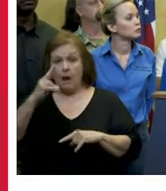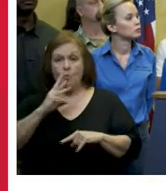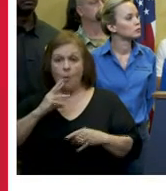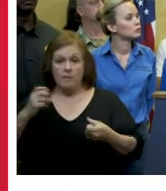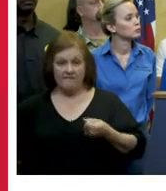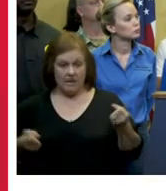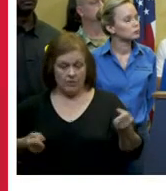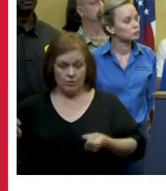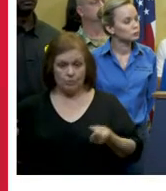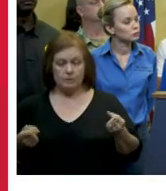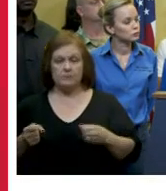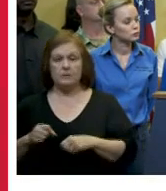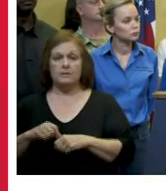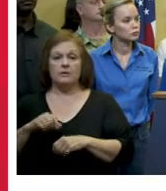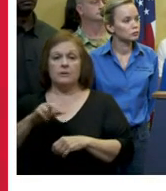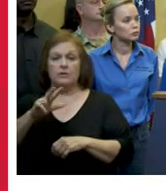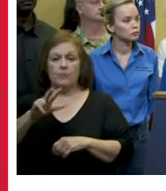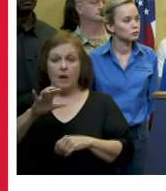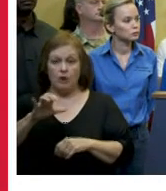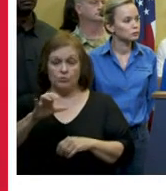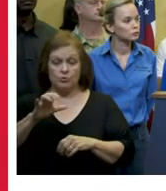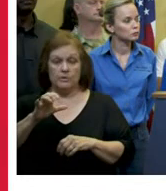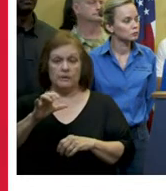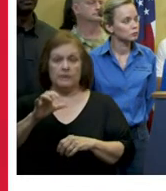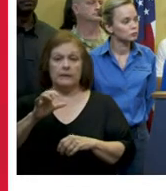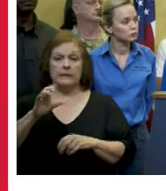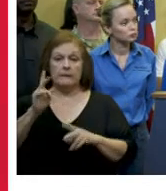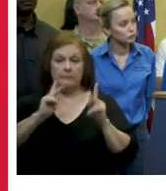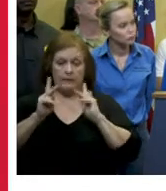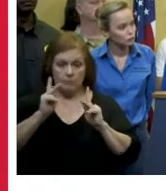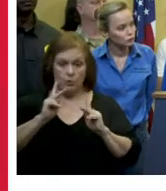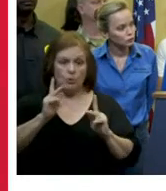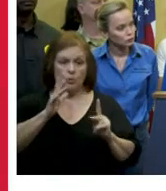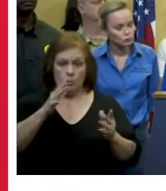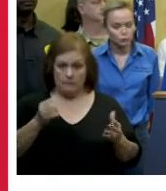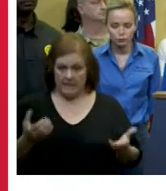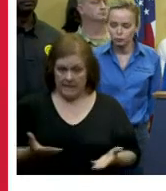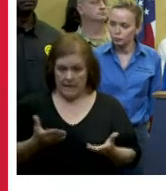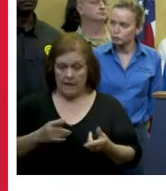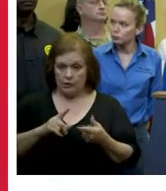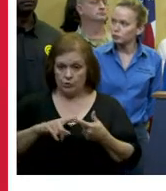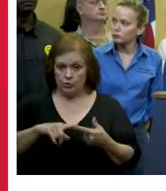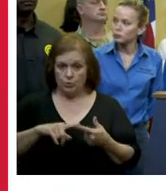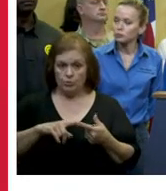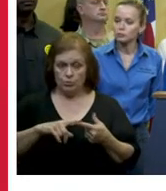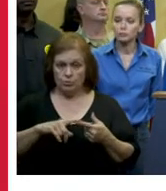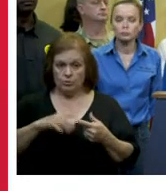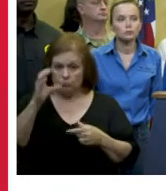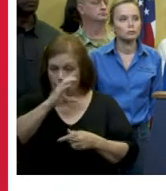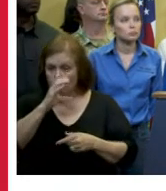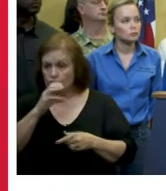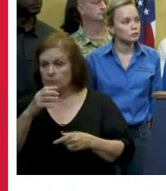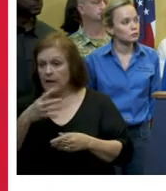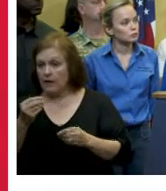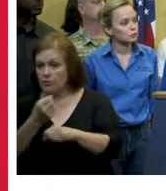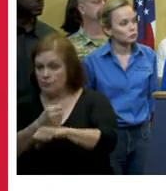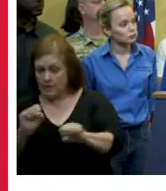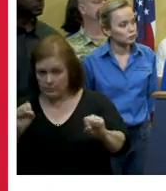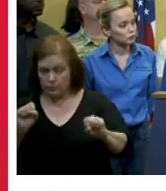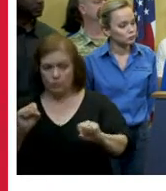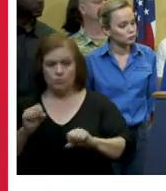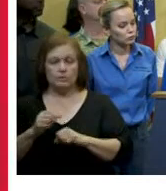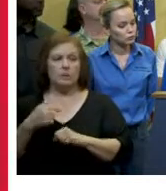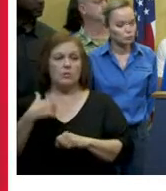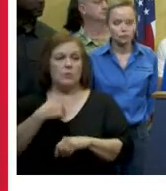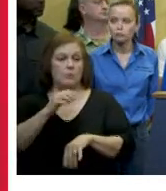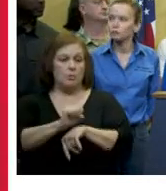available with about 300 personnel that'll be available for search and rescue 600 of those 1100 personnel will be working with uh